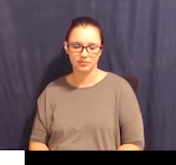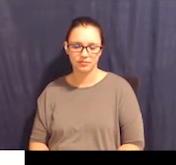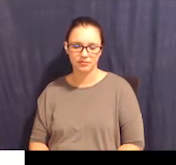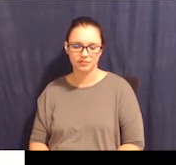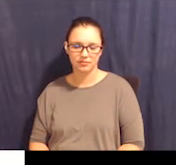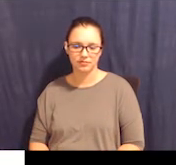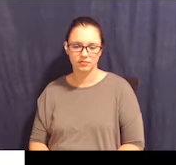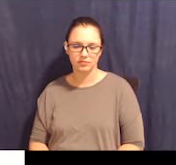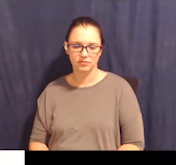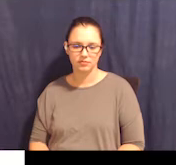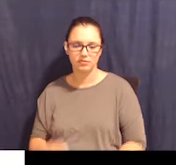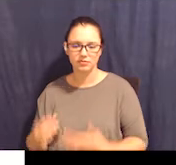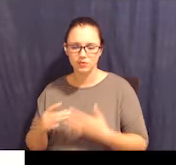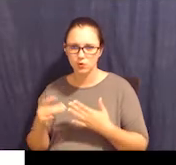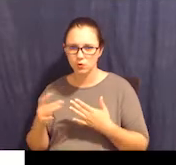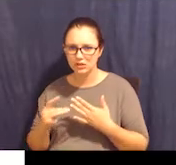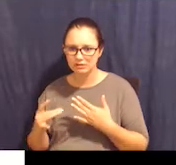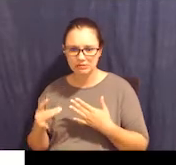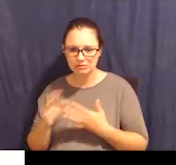I want support.